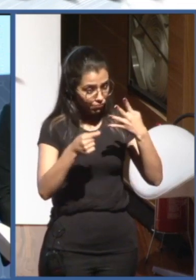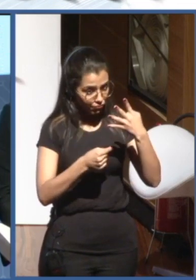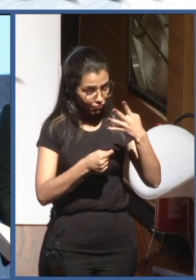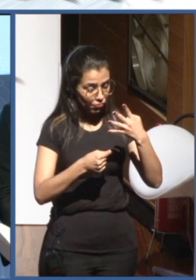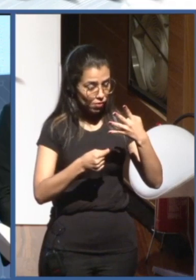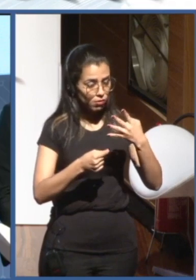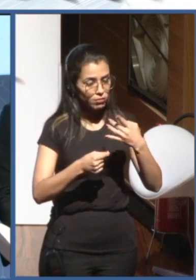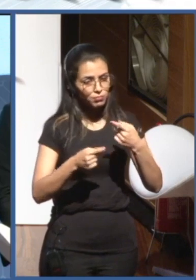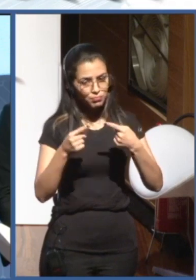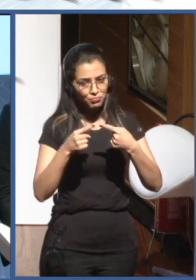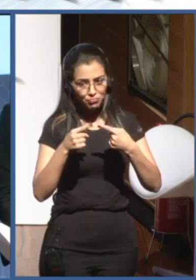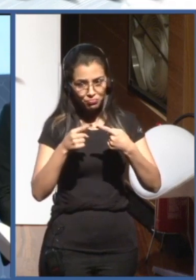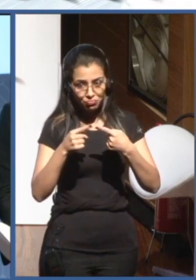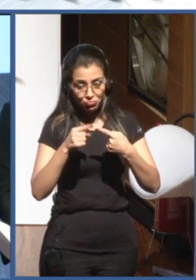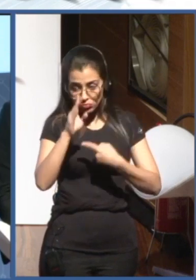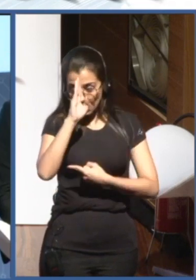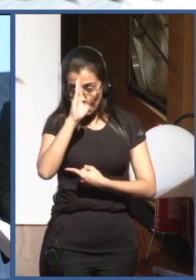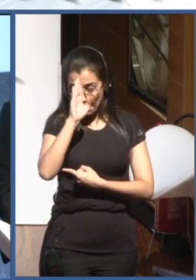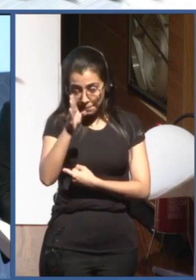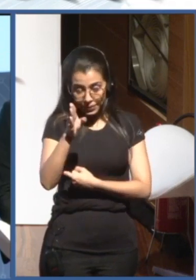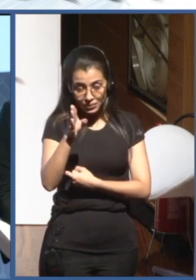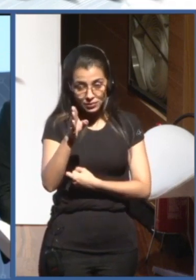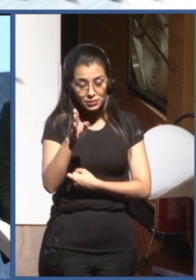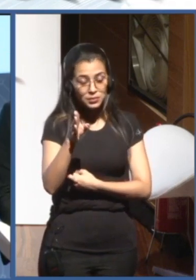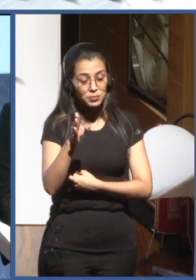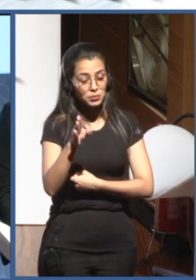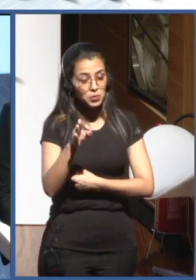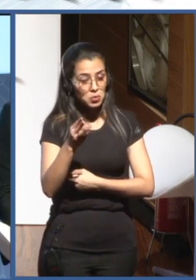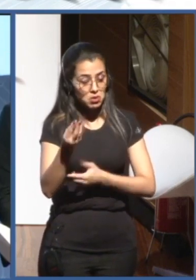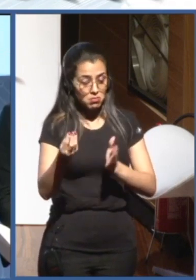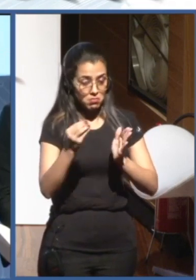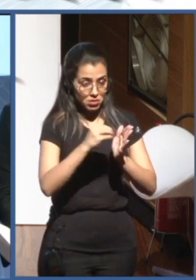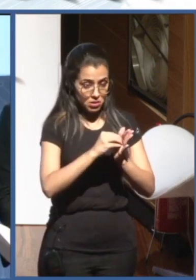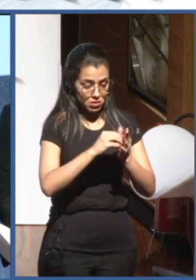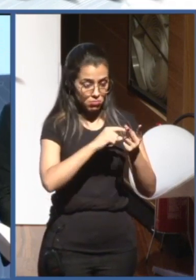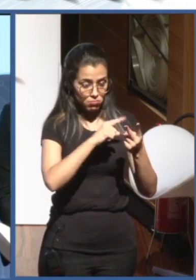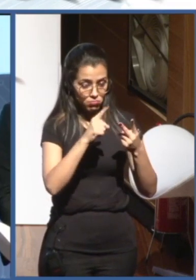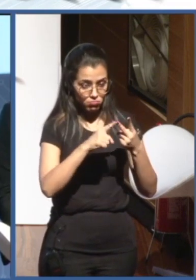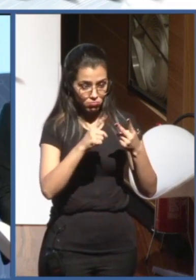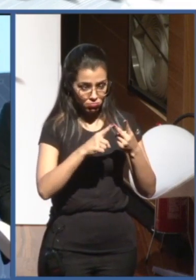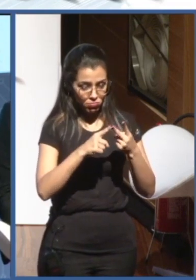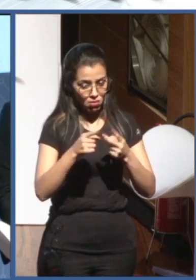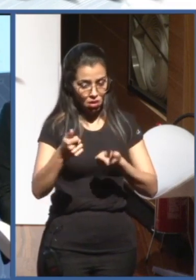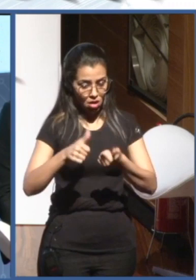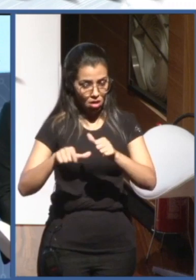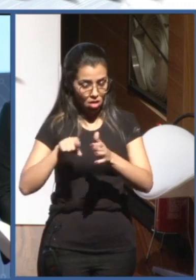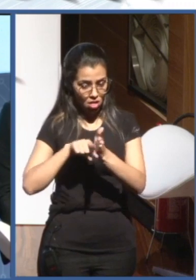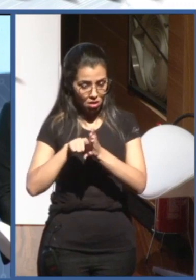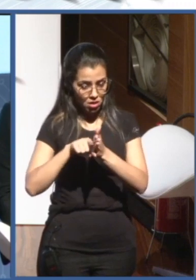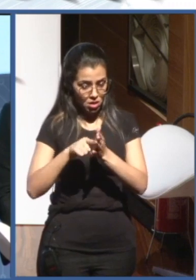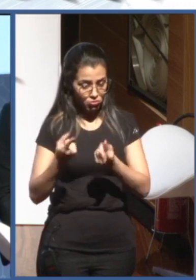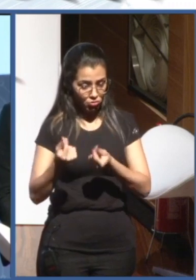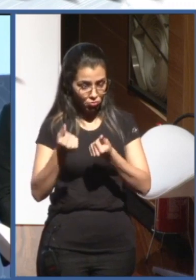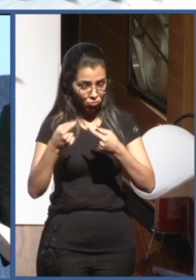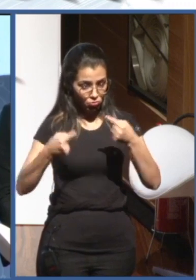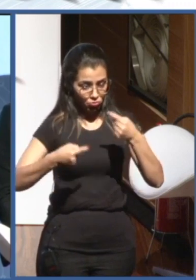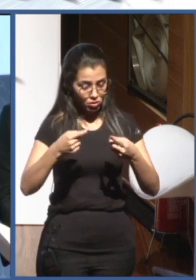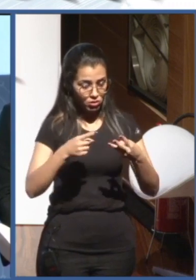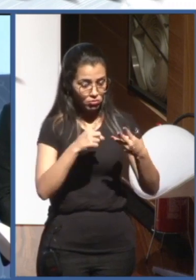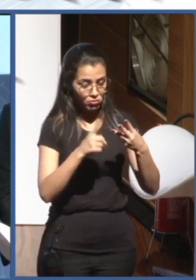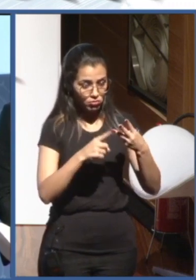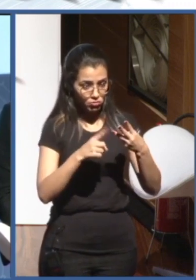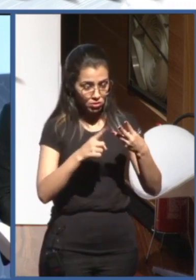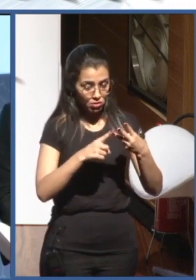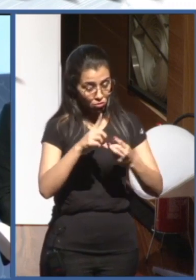implementation. The second will be about policy resources and analysis. The third will be data and trends. And the